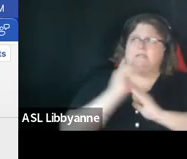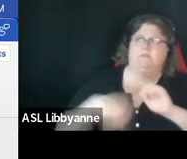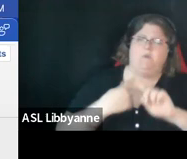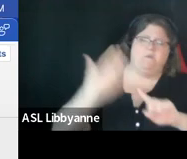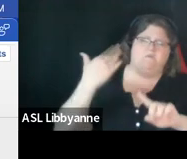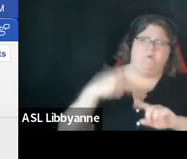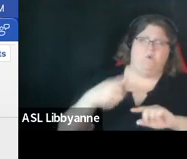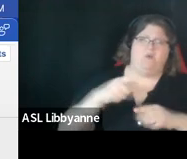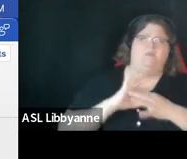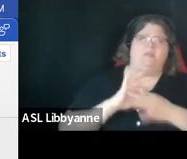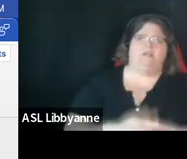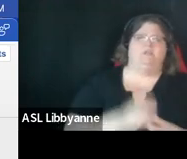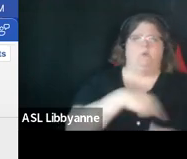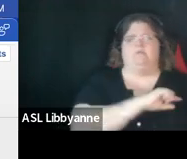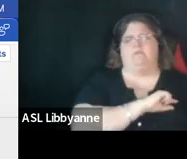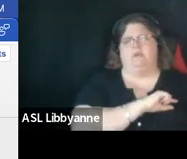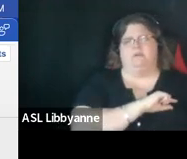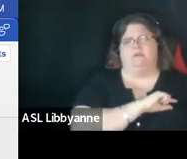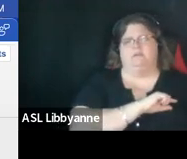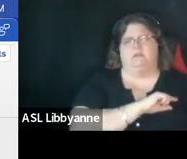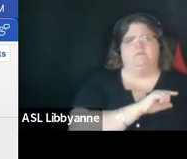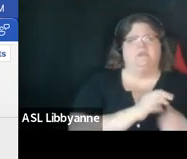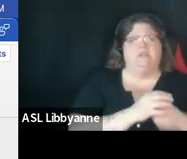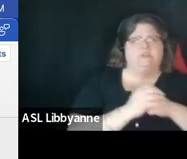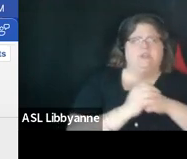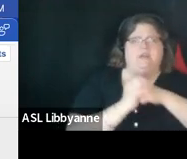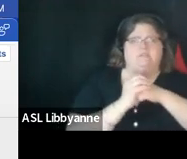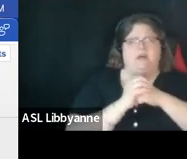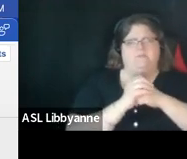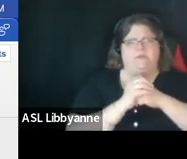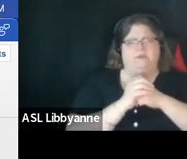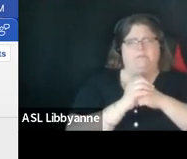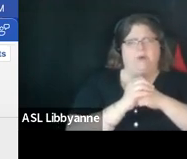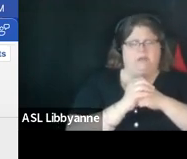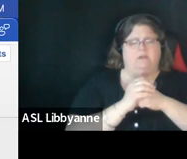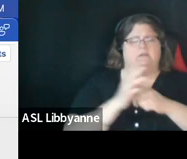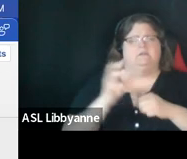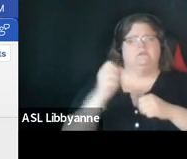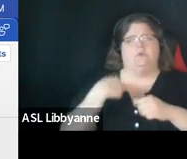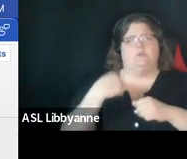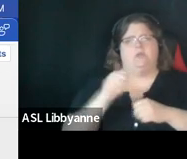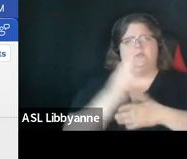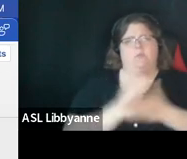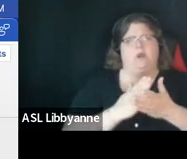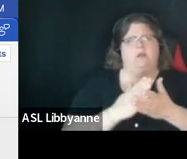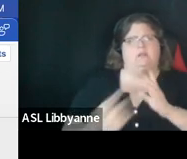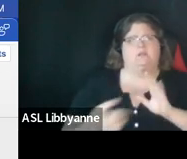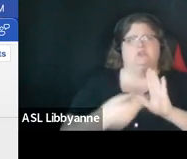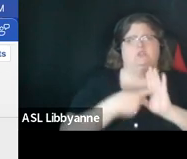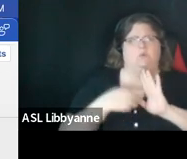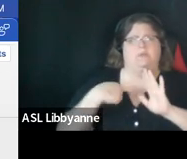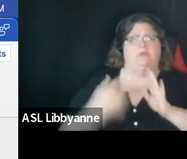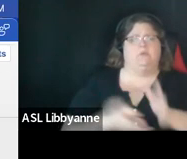but i thought the one piece that really struck me um so powerfully was that the the requirement of